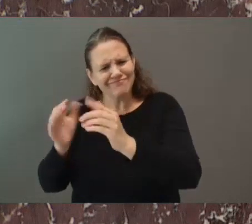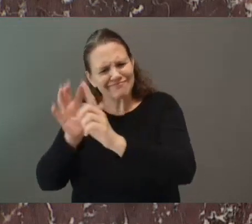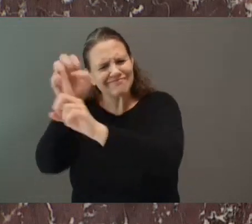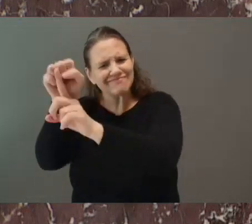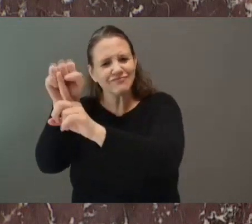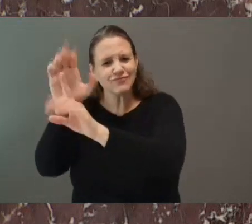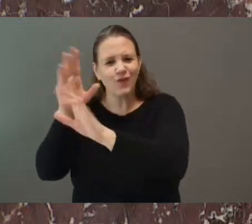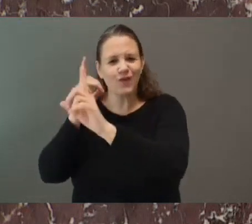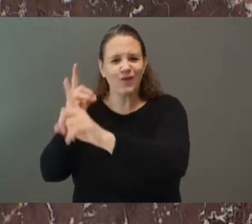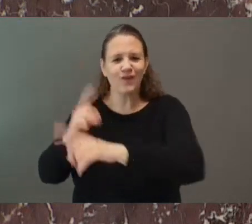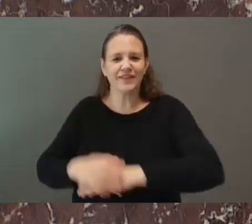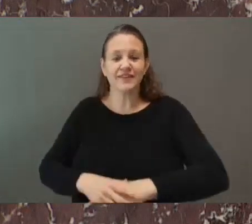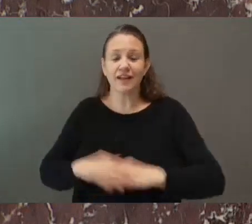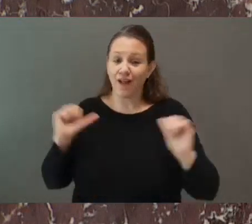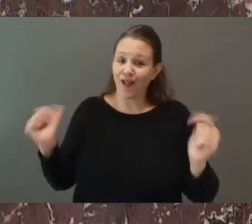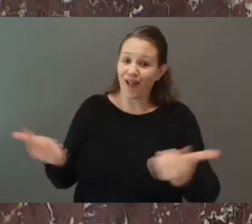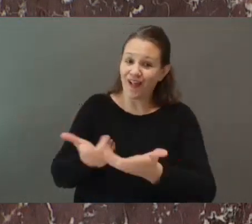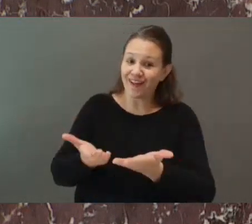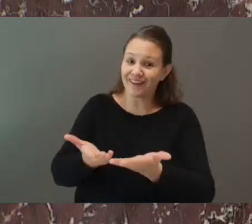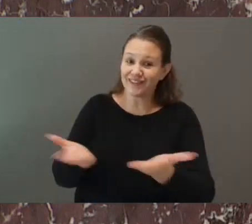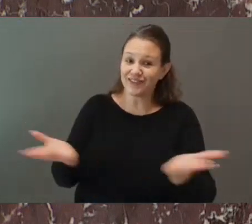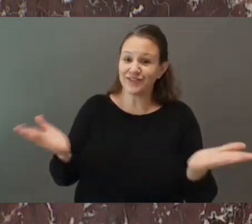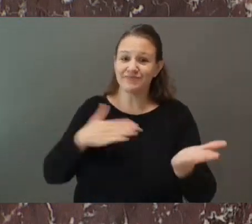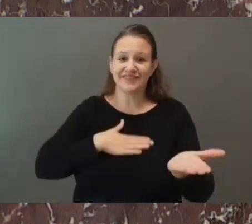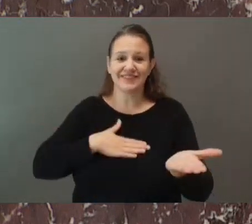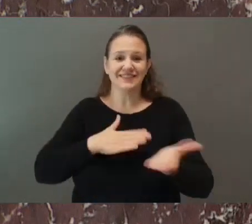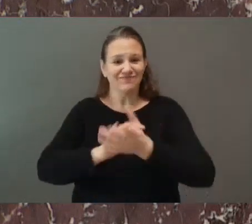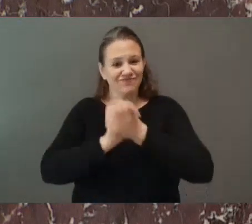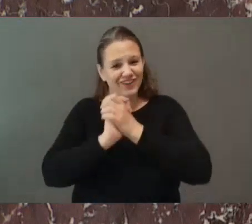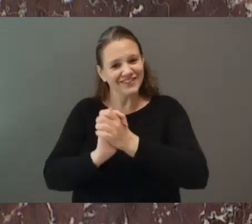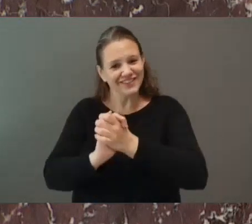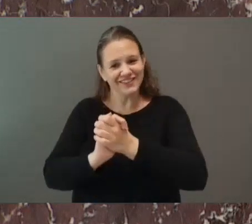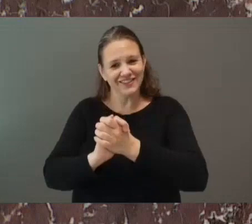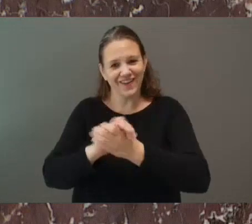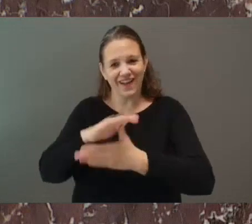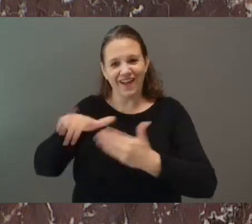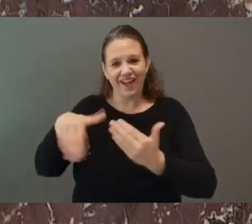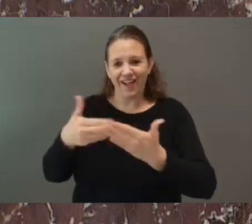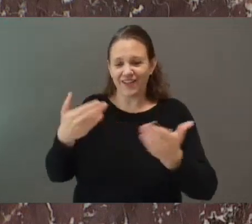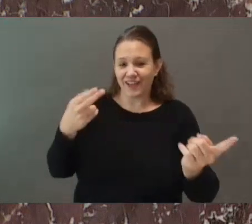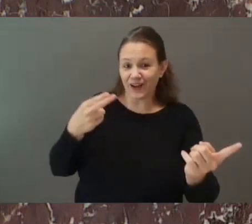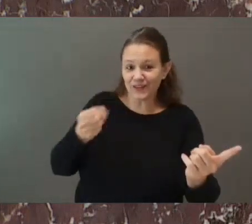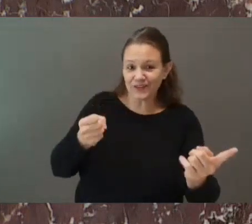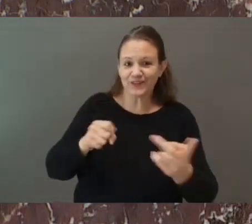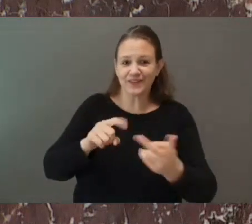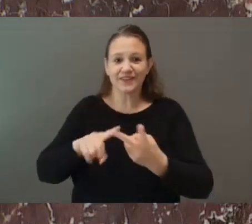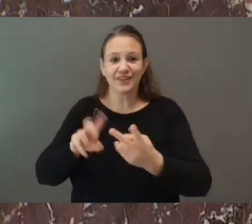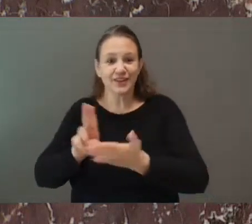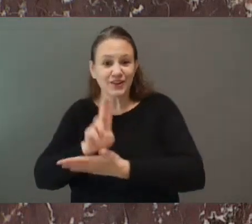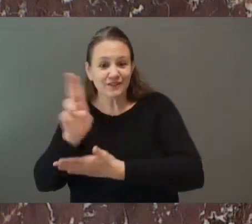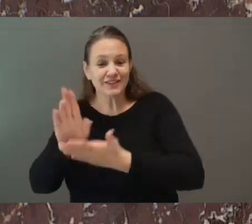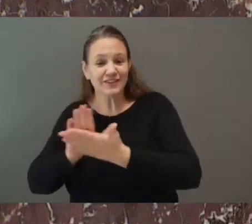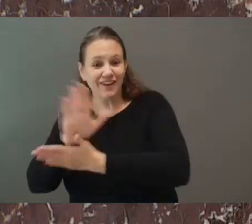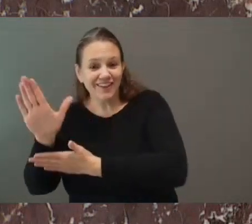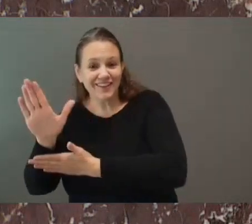best and great success to all high school and post-secondary students from Vernon Monashie and from across the province. Thank you.